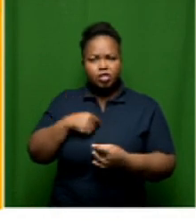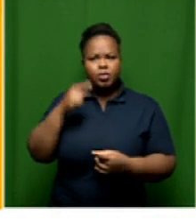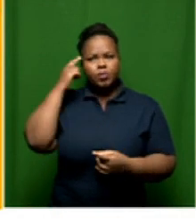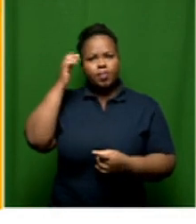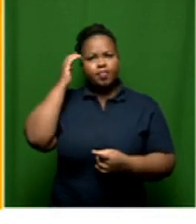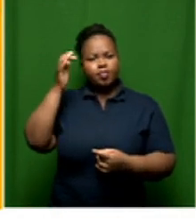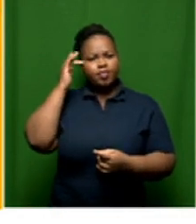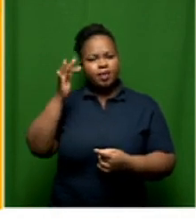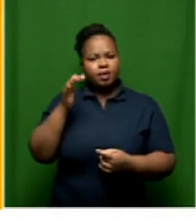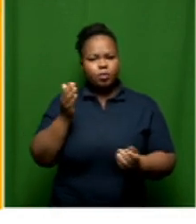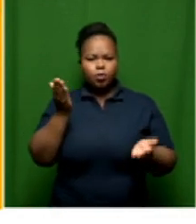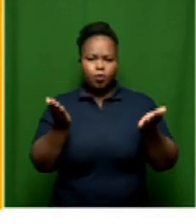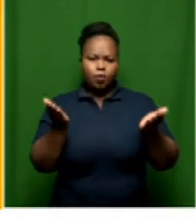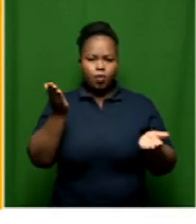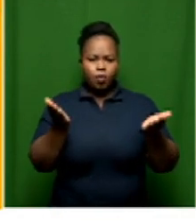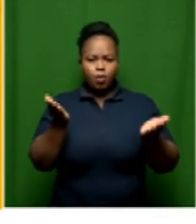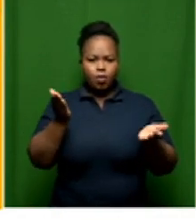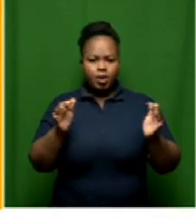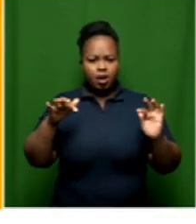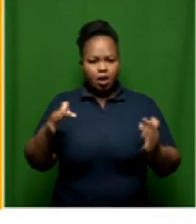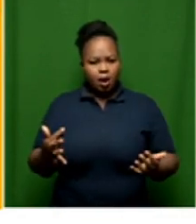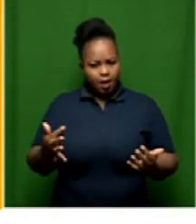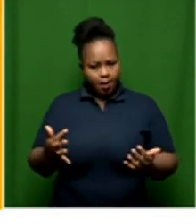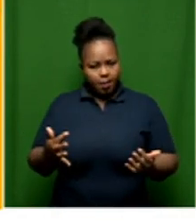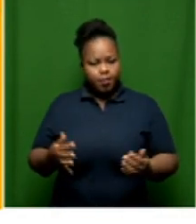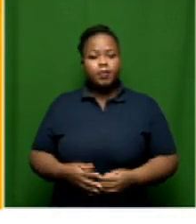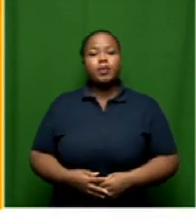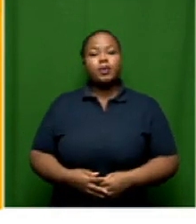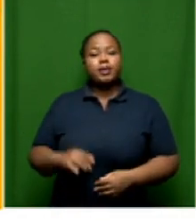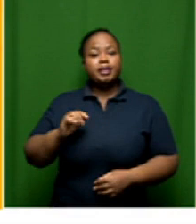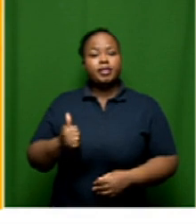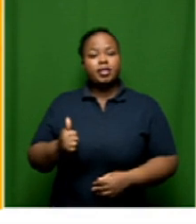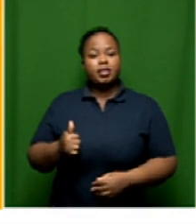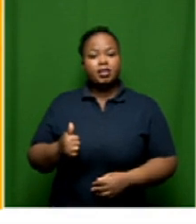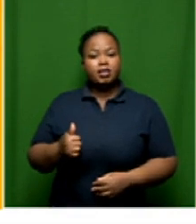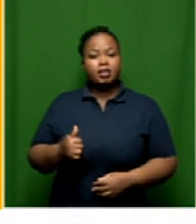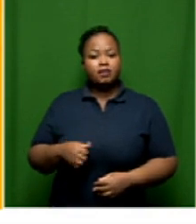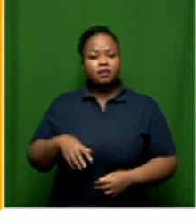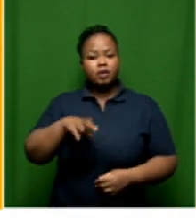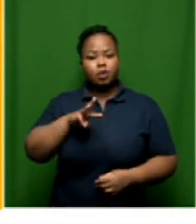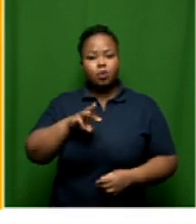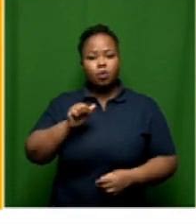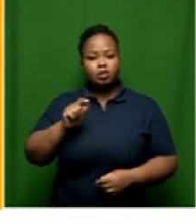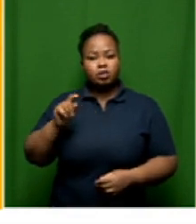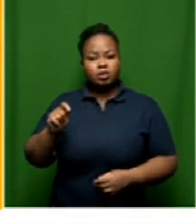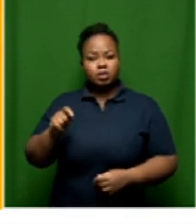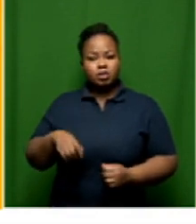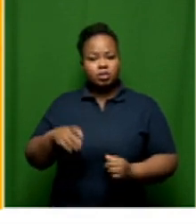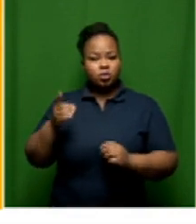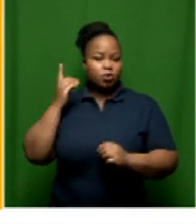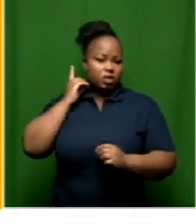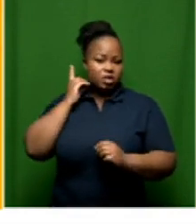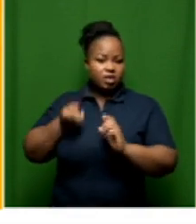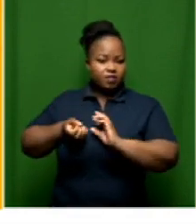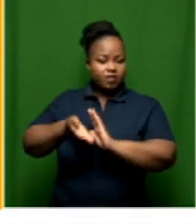how do we compare to the world? Now, if you look at the world data, agriculture is